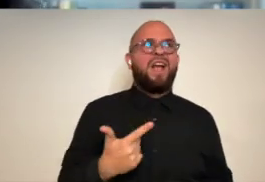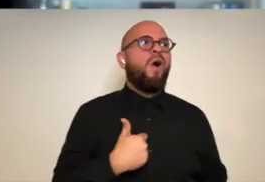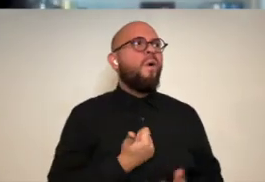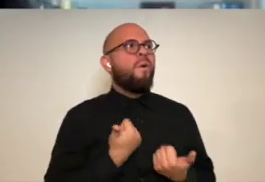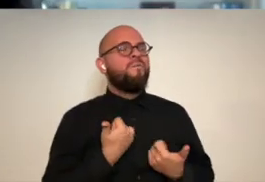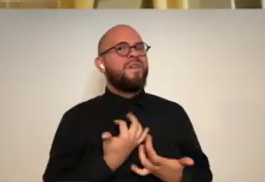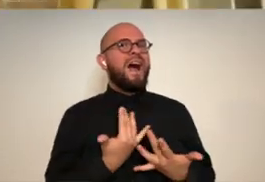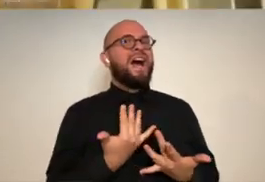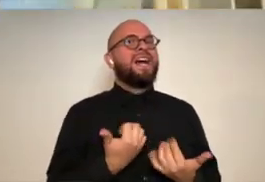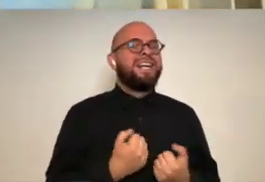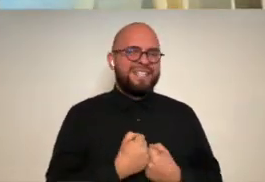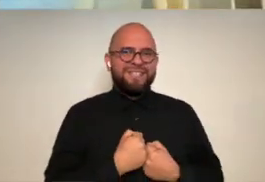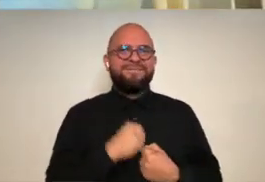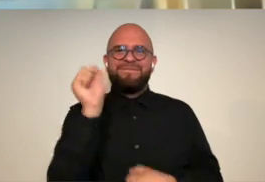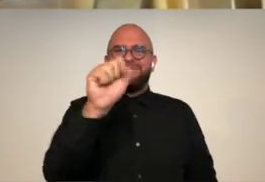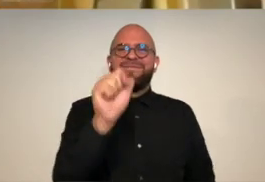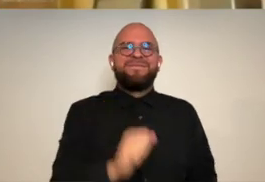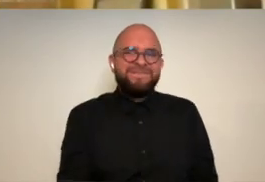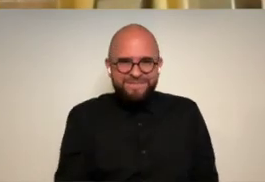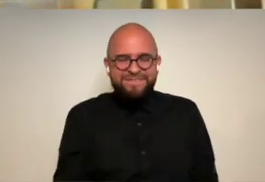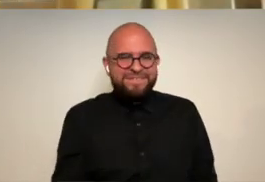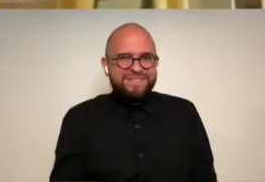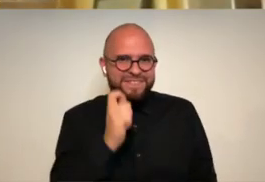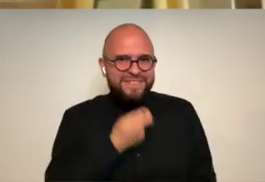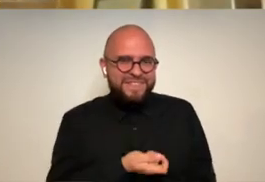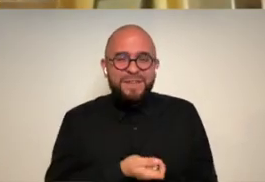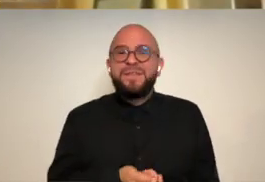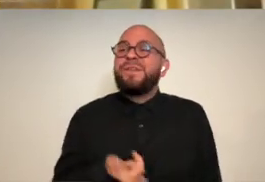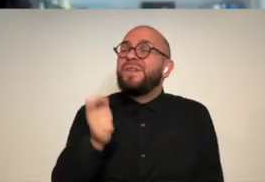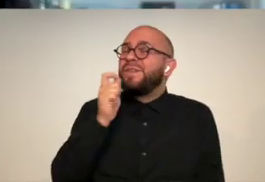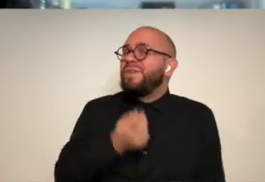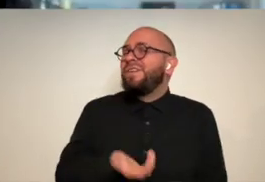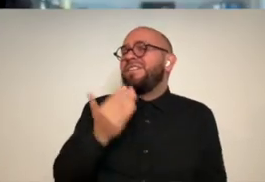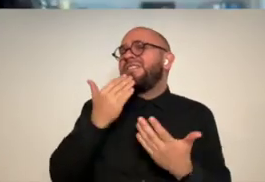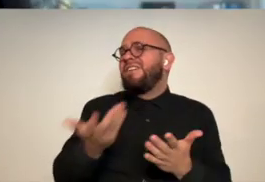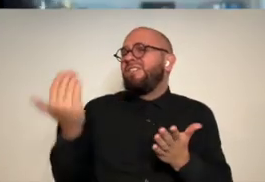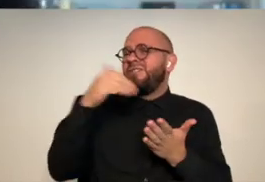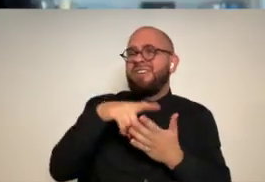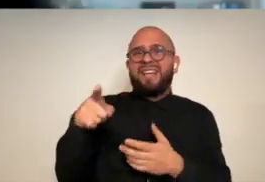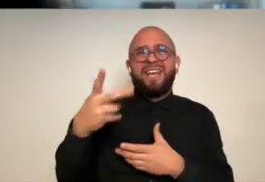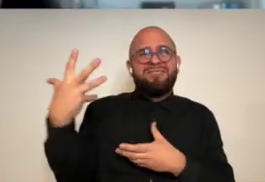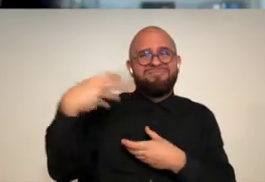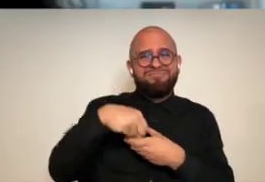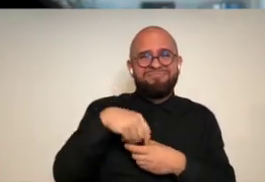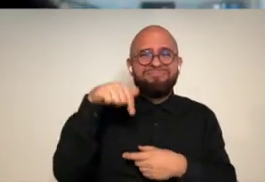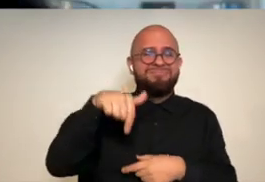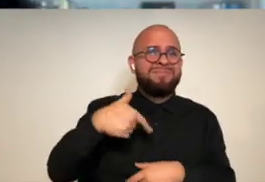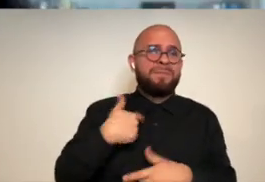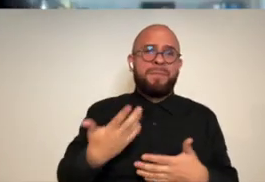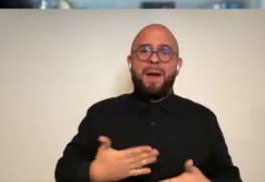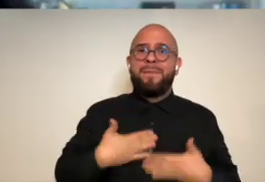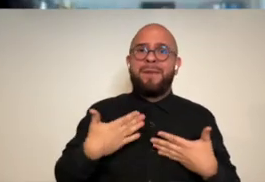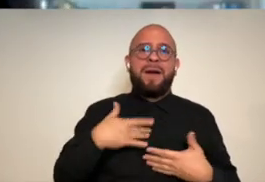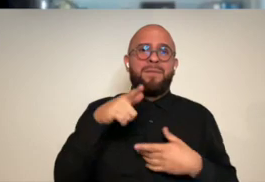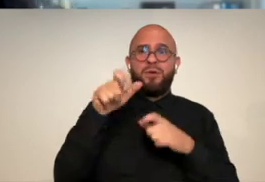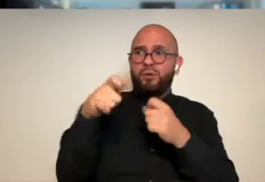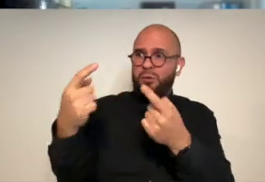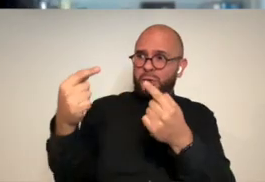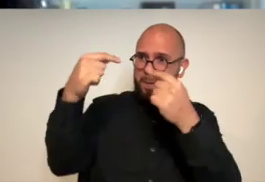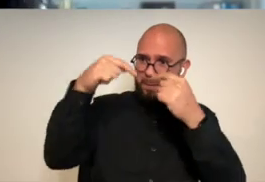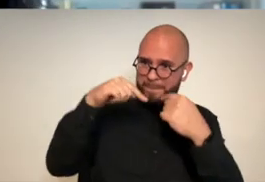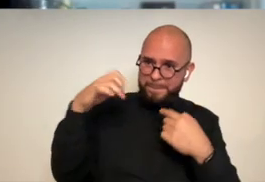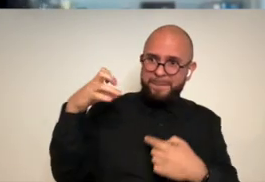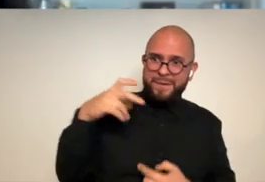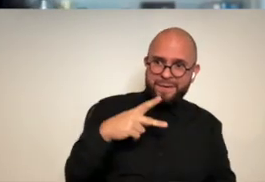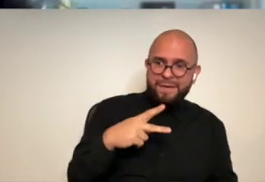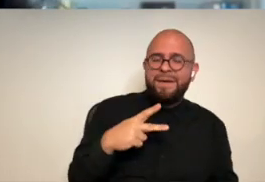i'm absolutely inspired um yeah cool well thank you again so much for being part of